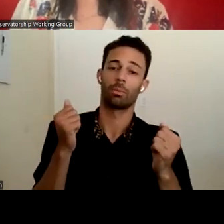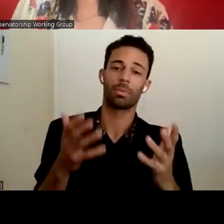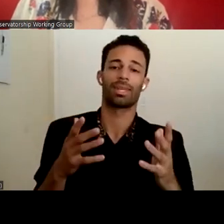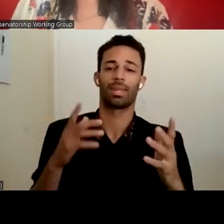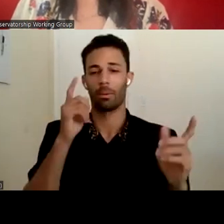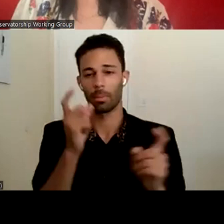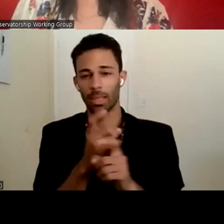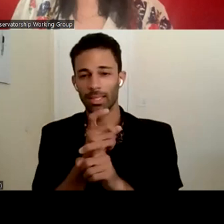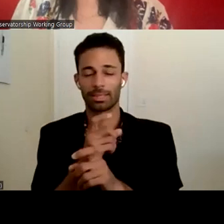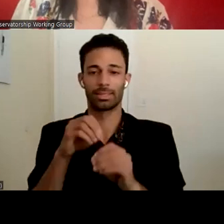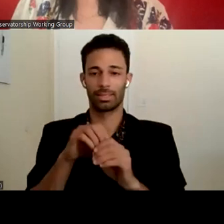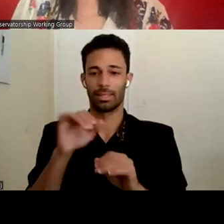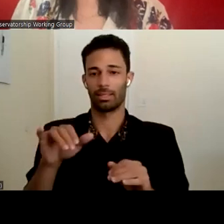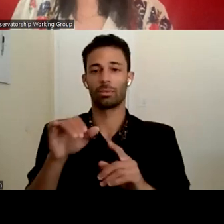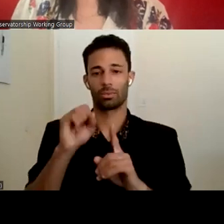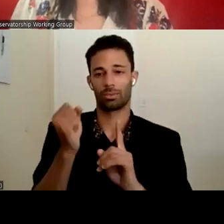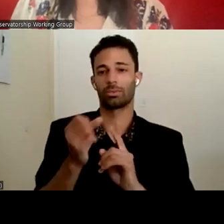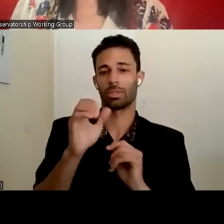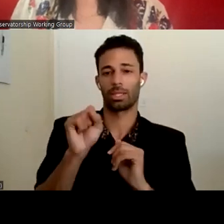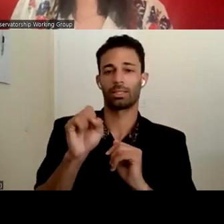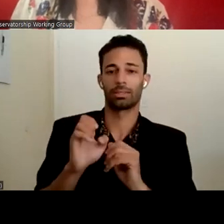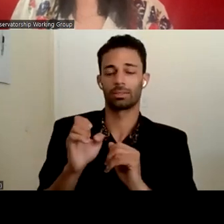in those cases. So I just wanted to point that out.